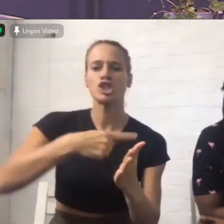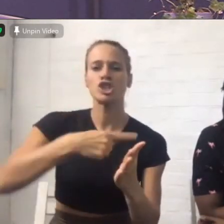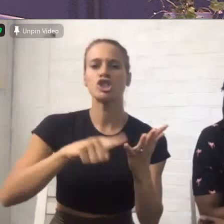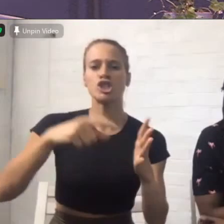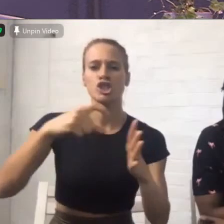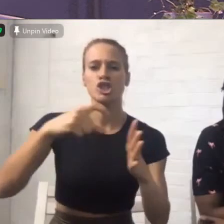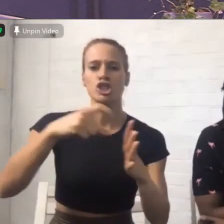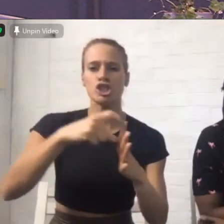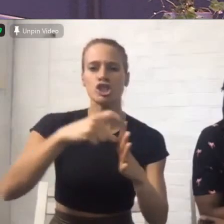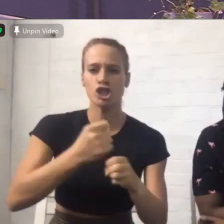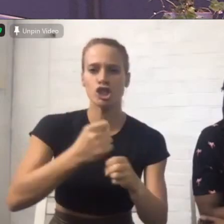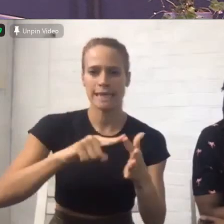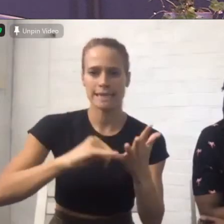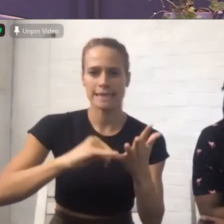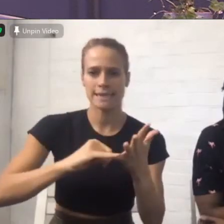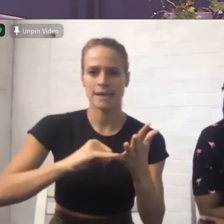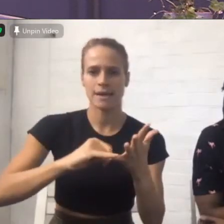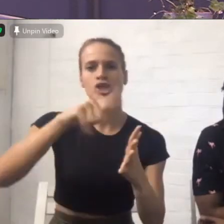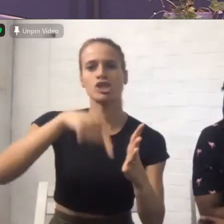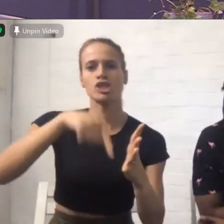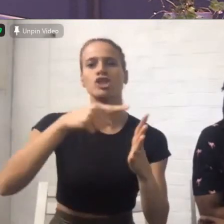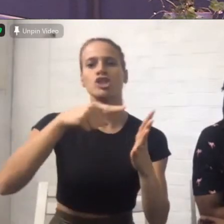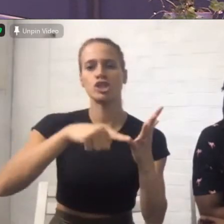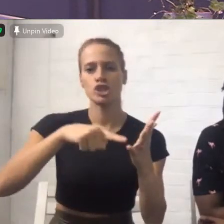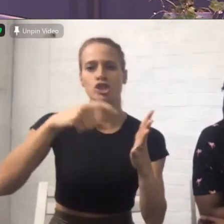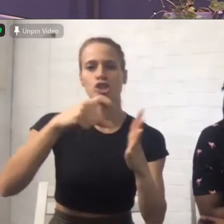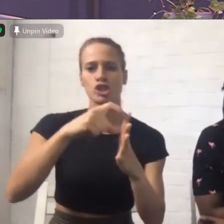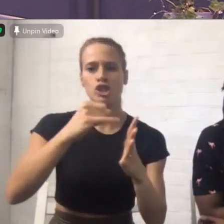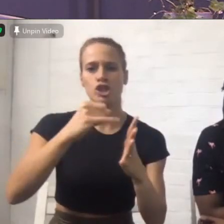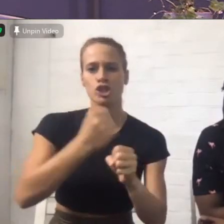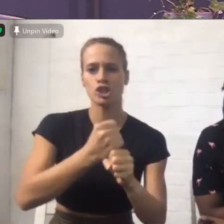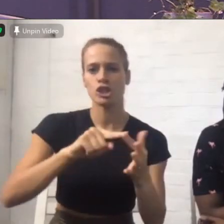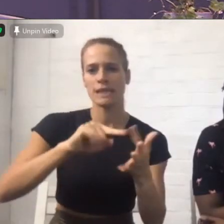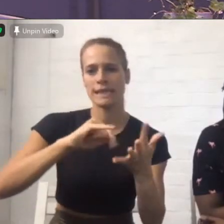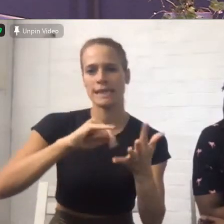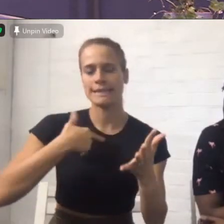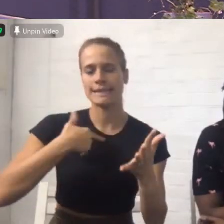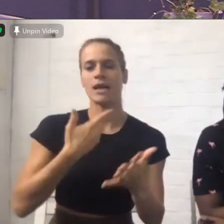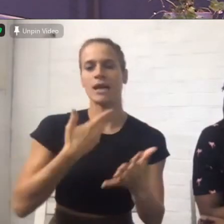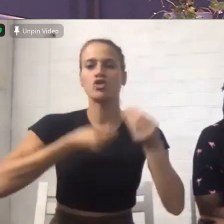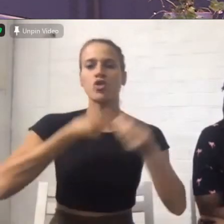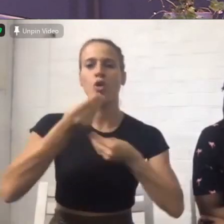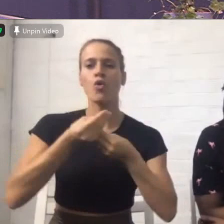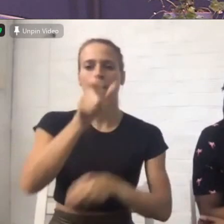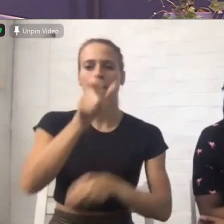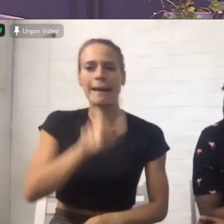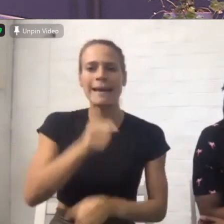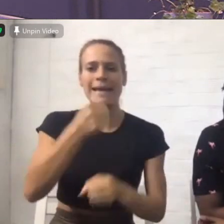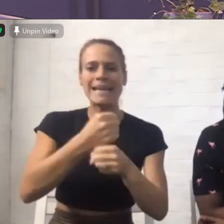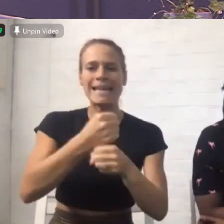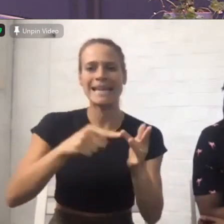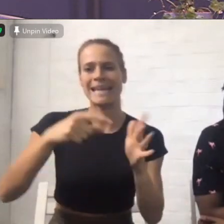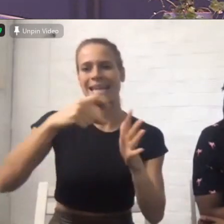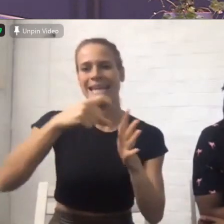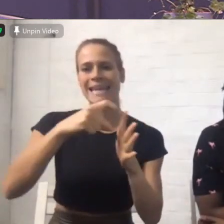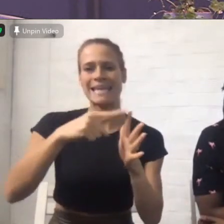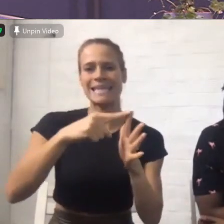story of Gideon. And after Gideon had had his encounter with the Lord,